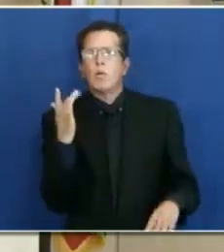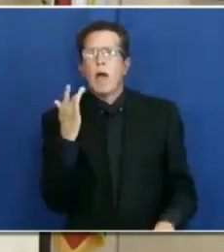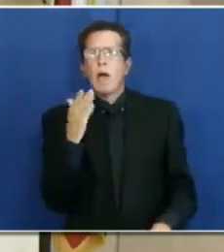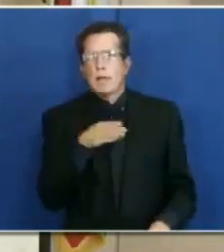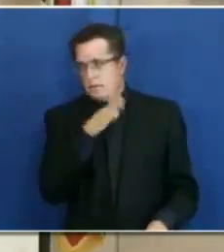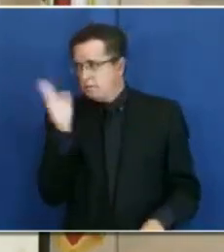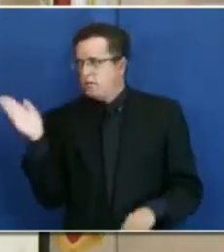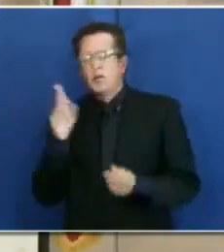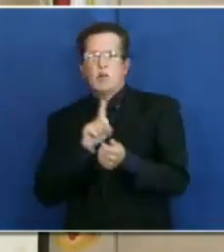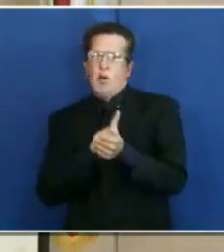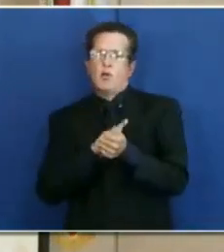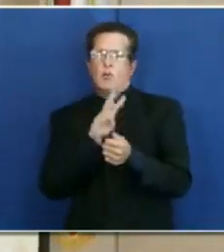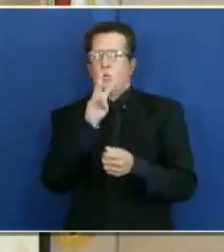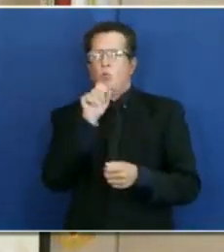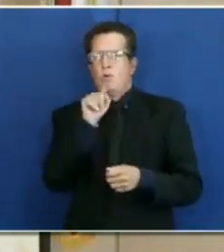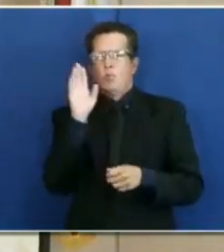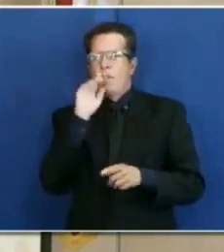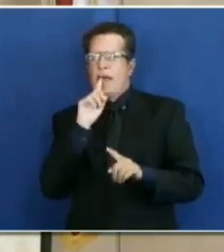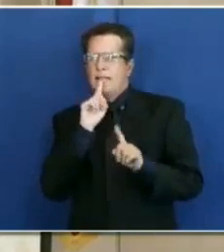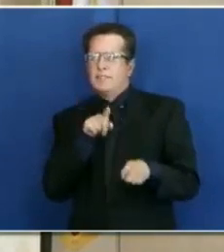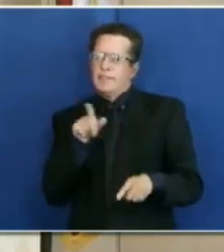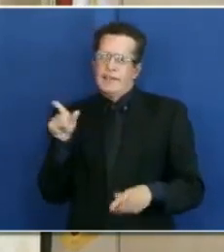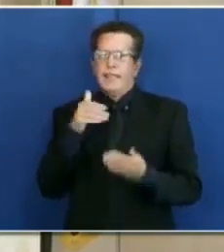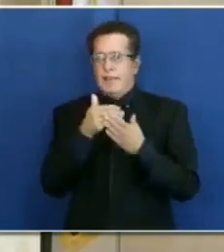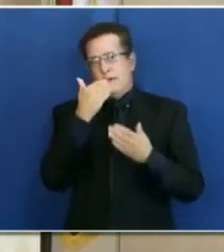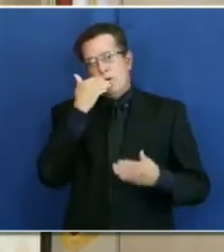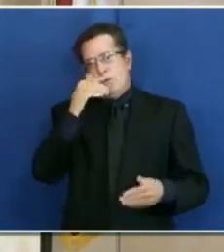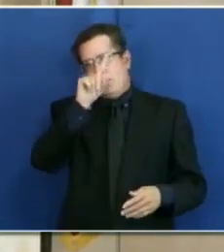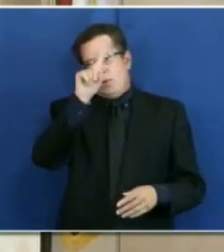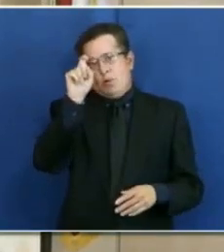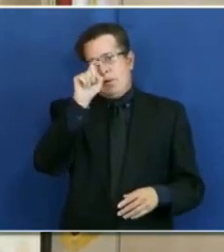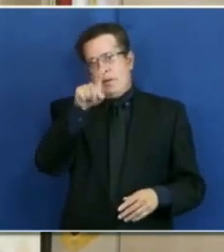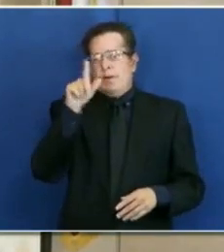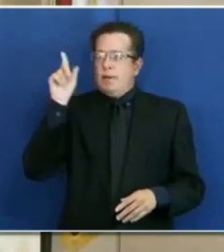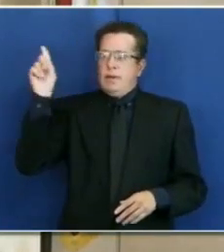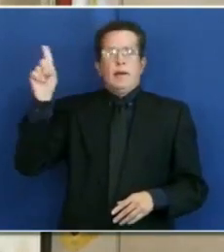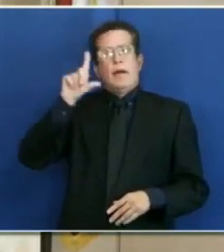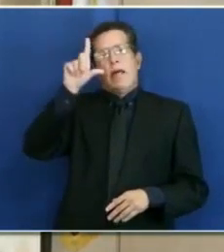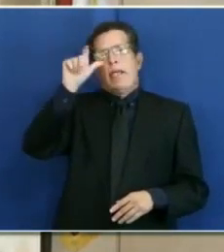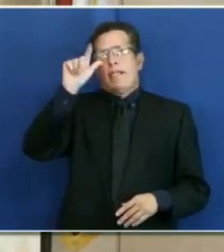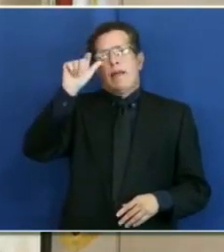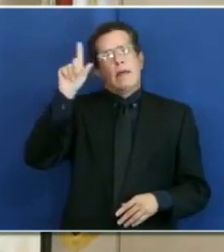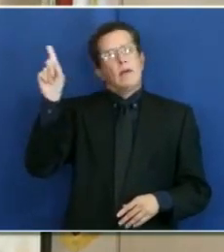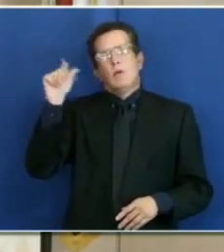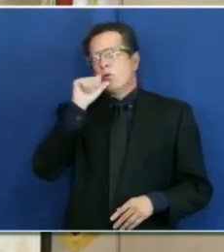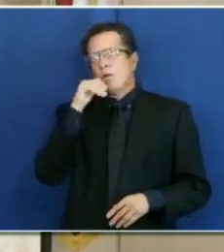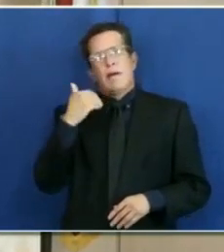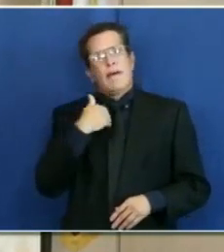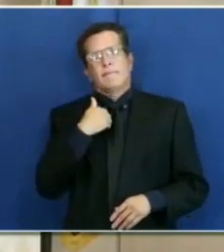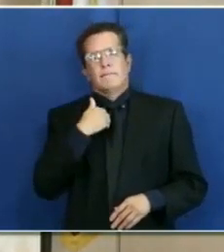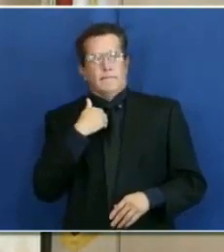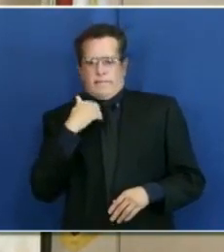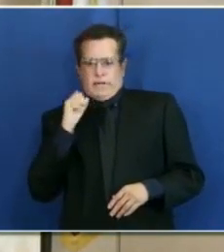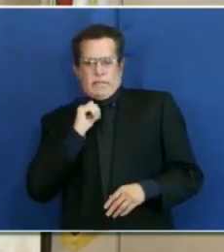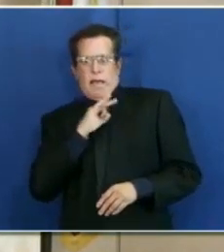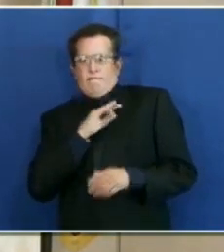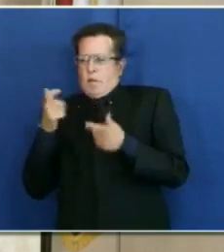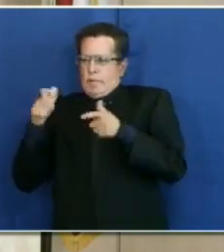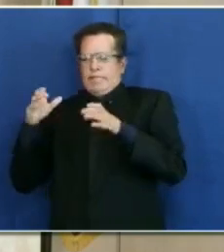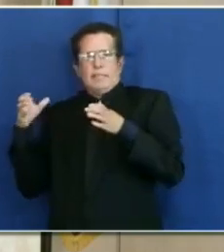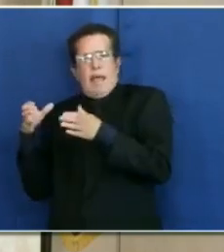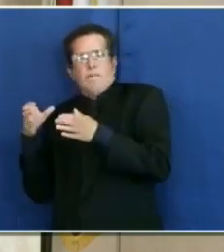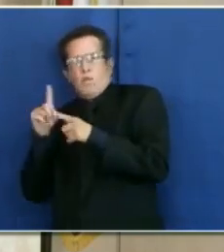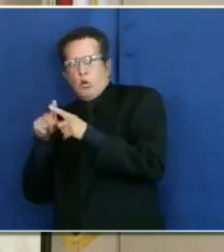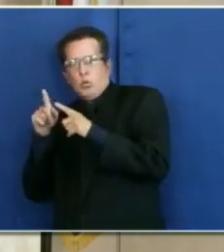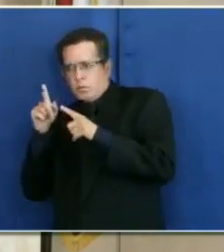Thank you, Paul. It's a great question. L.A. does not have the capacity to do the investigations the way that we do them, and if you call